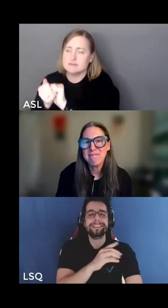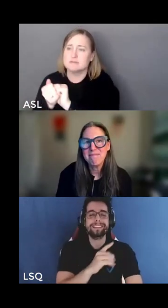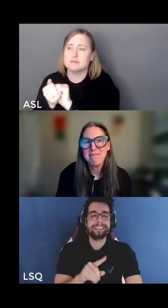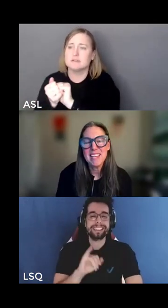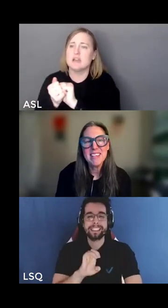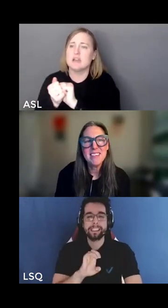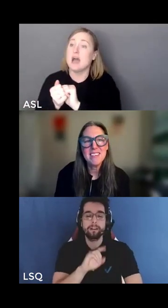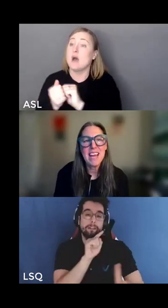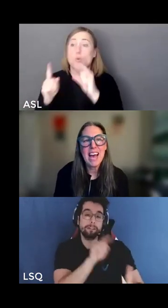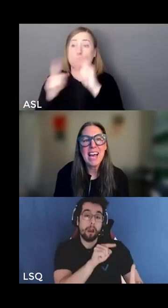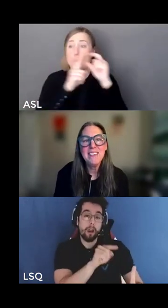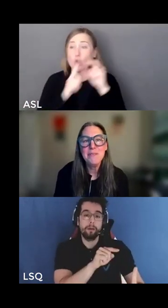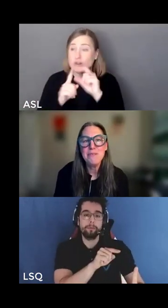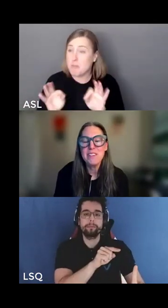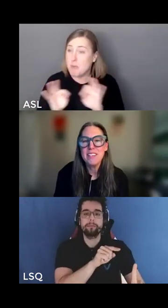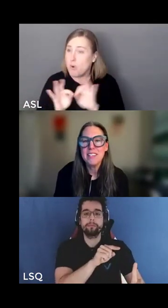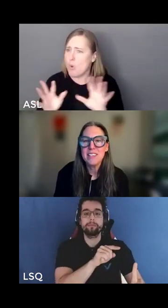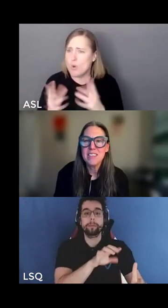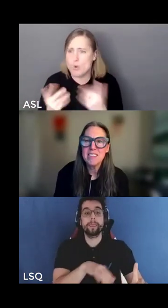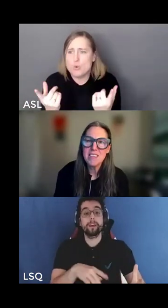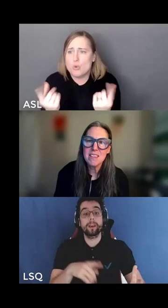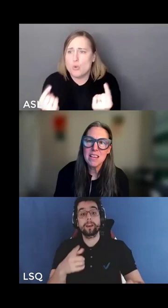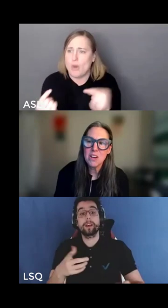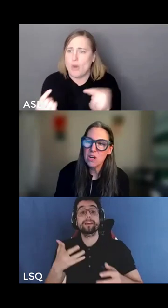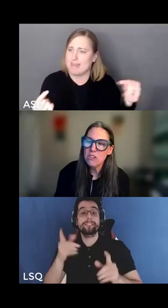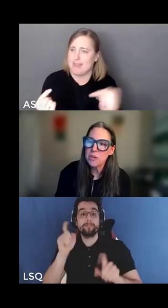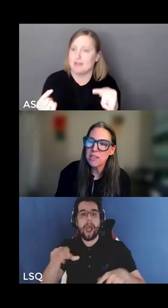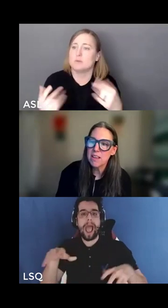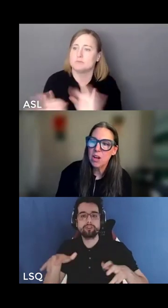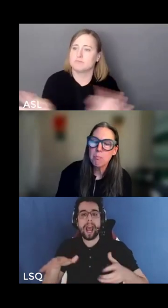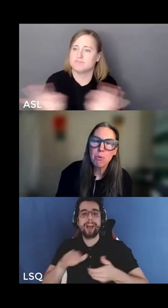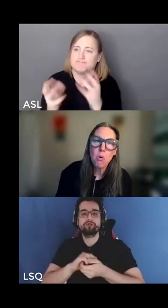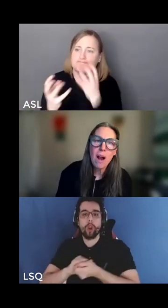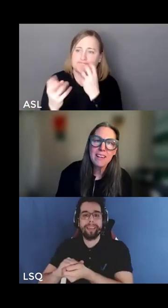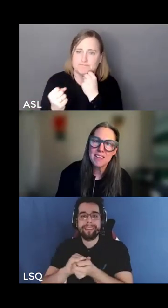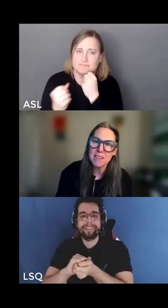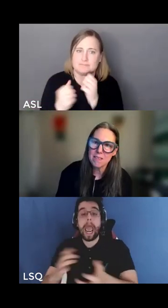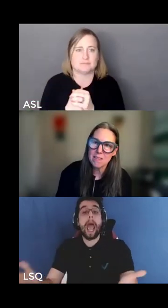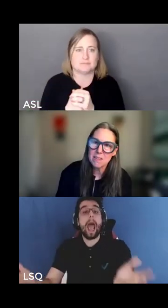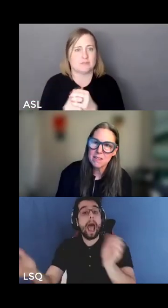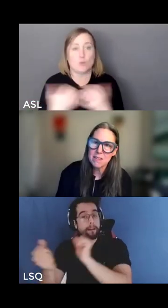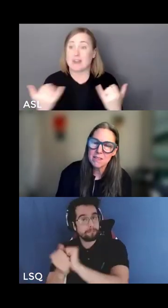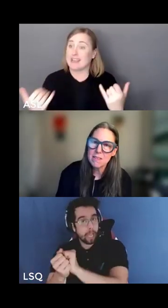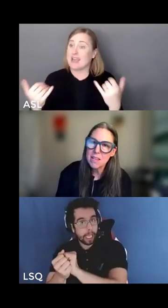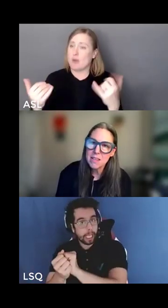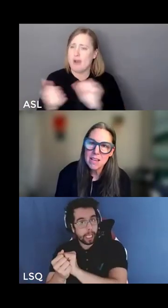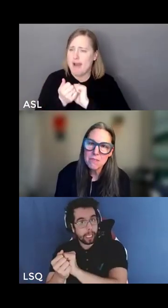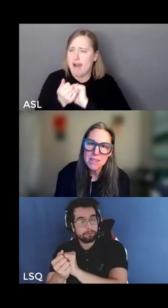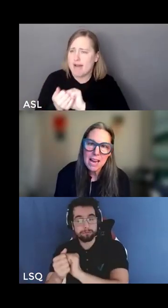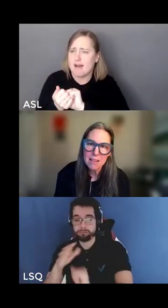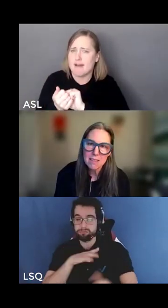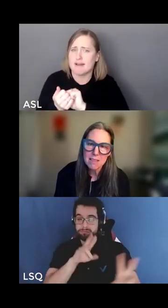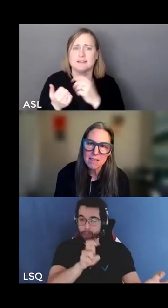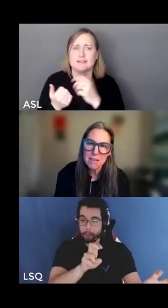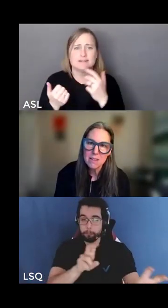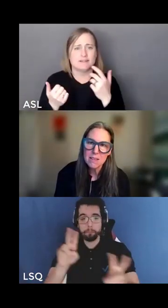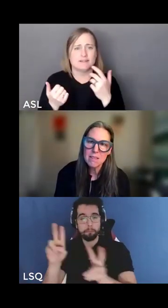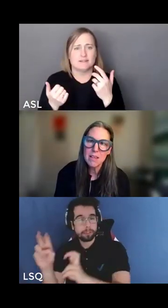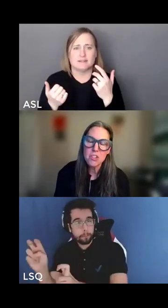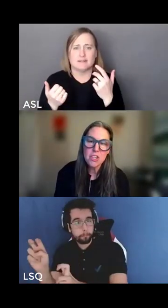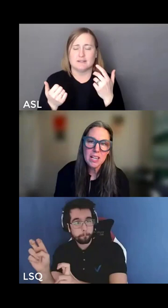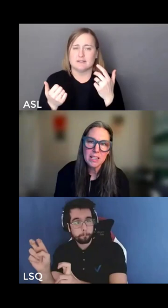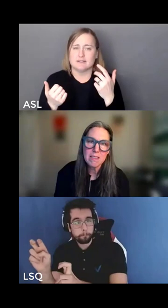that this is an active consistent and arduous practice this is not a set of tasks